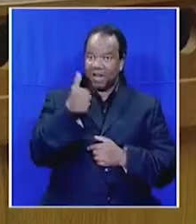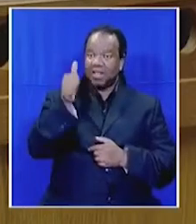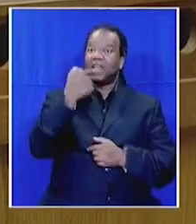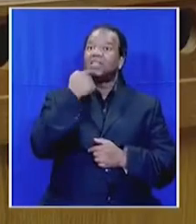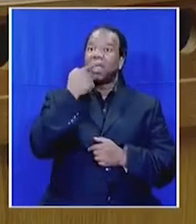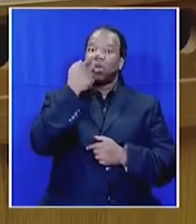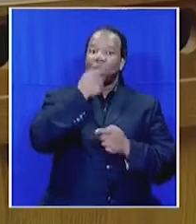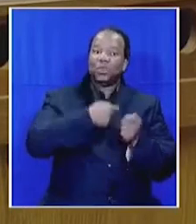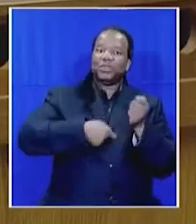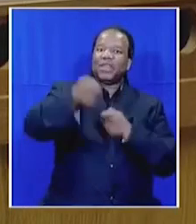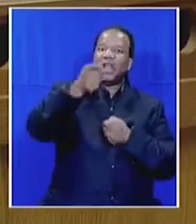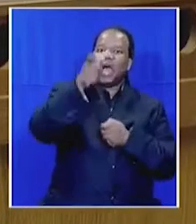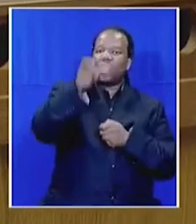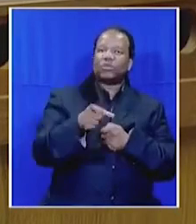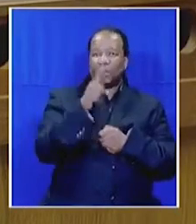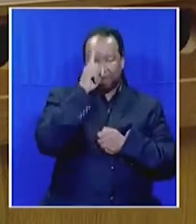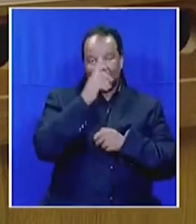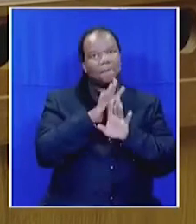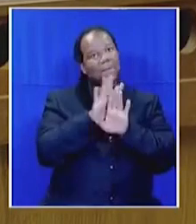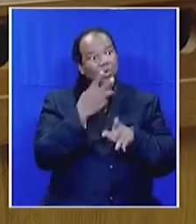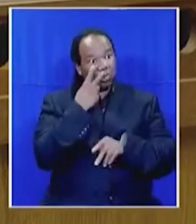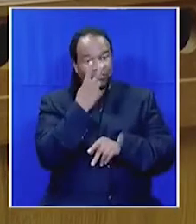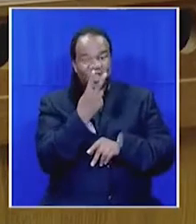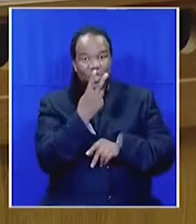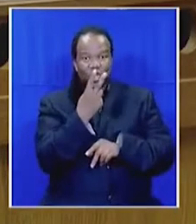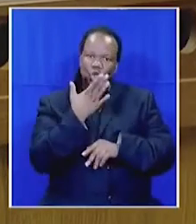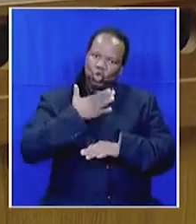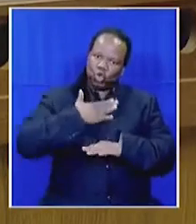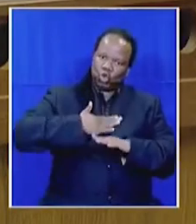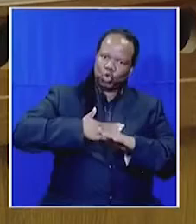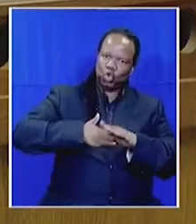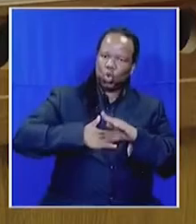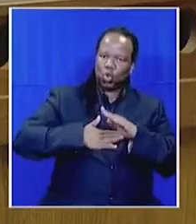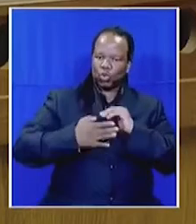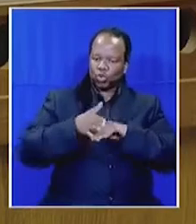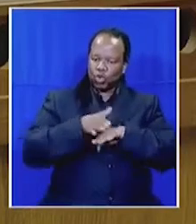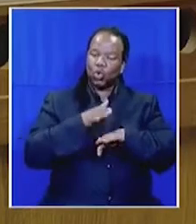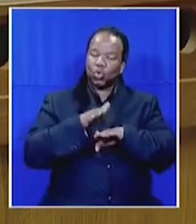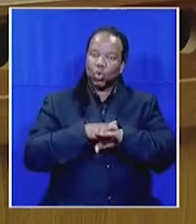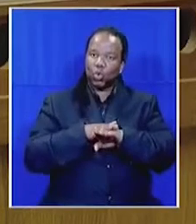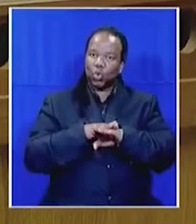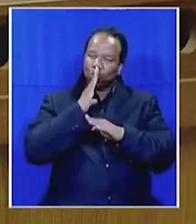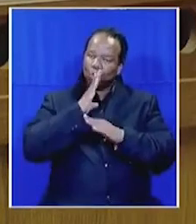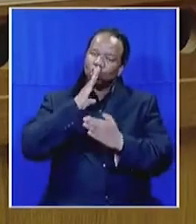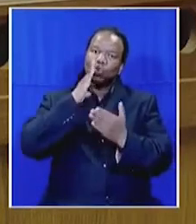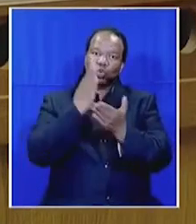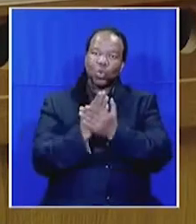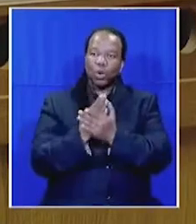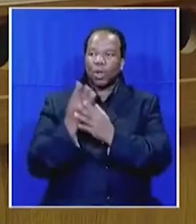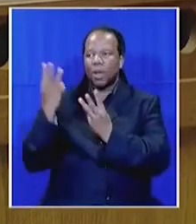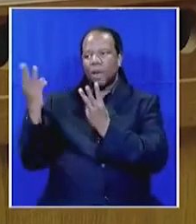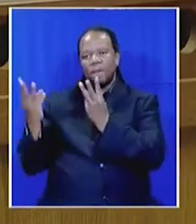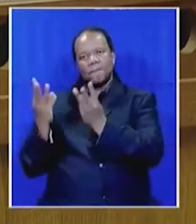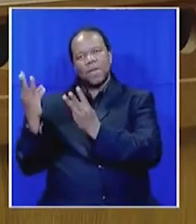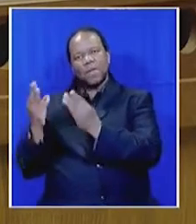see that slowly but surely, the people of South Africa are beginning to realise who the